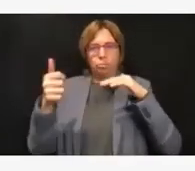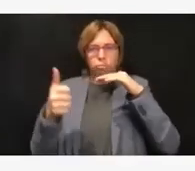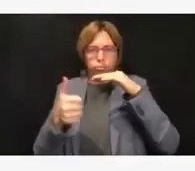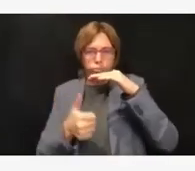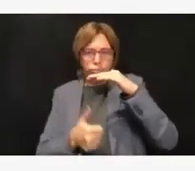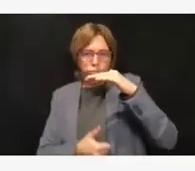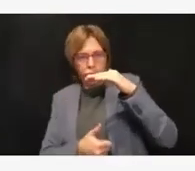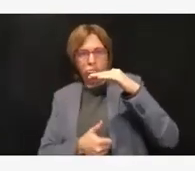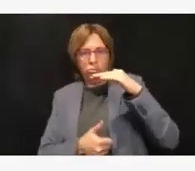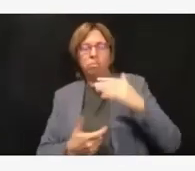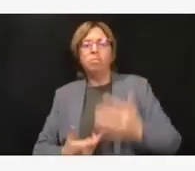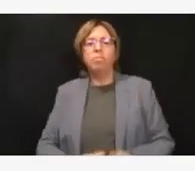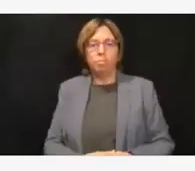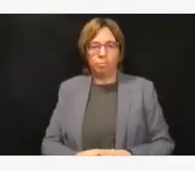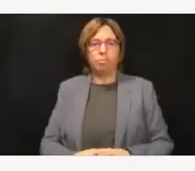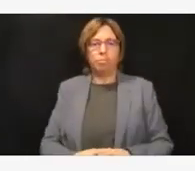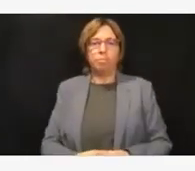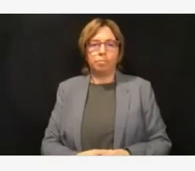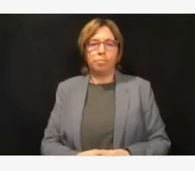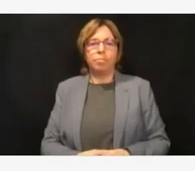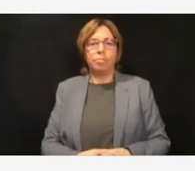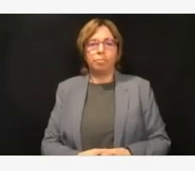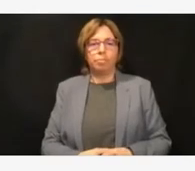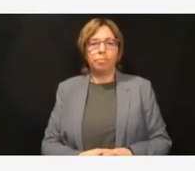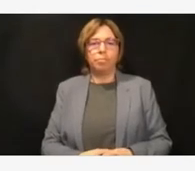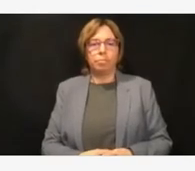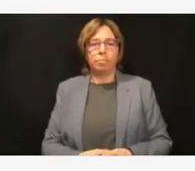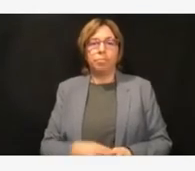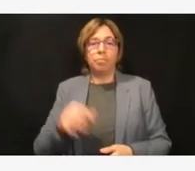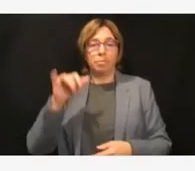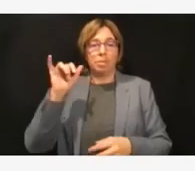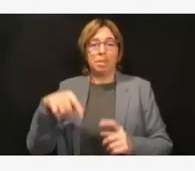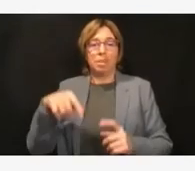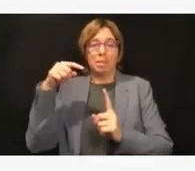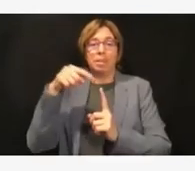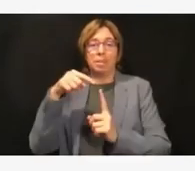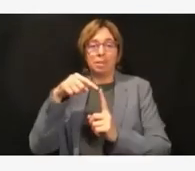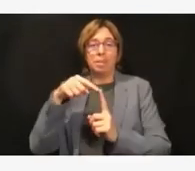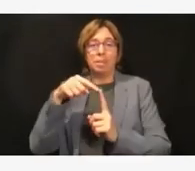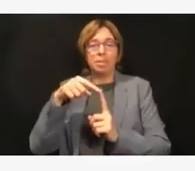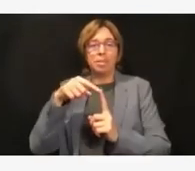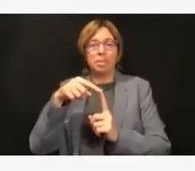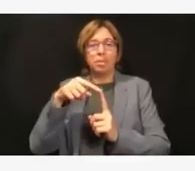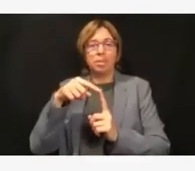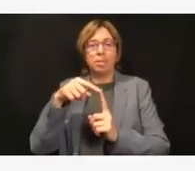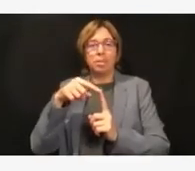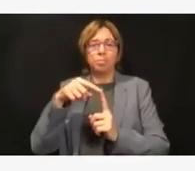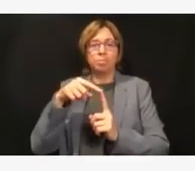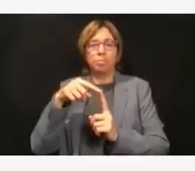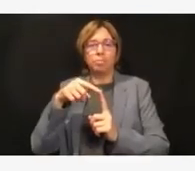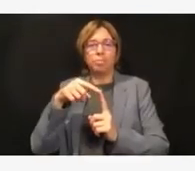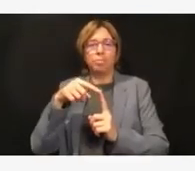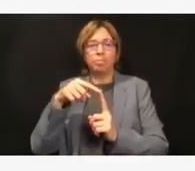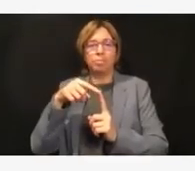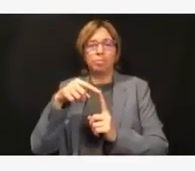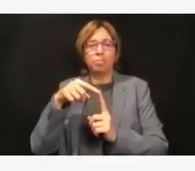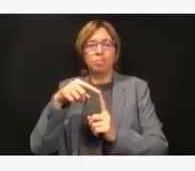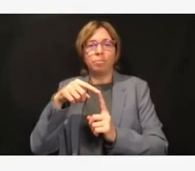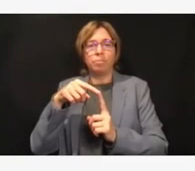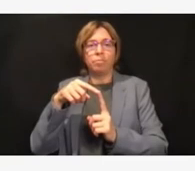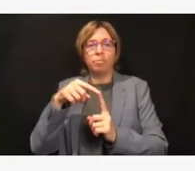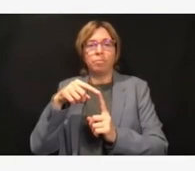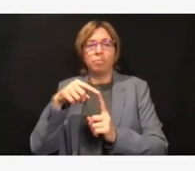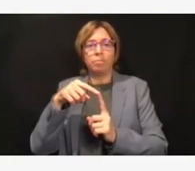really concerning for, you know, the surge that we think we're going to need to continue to manage